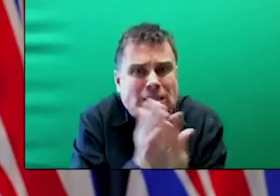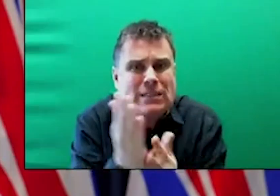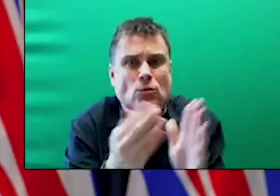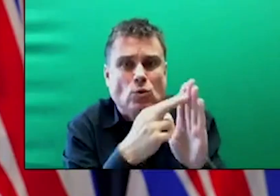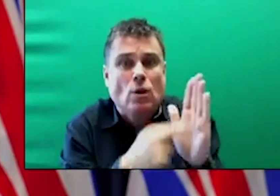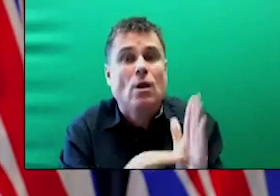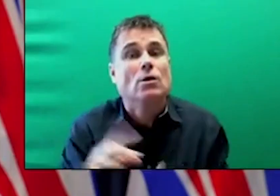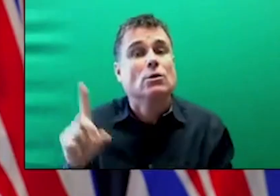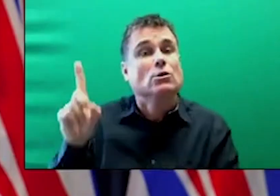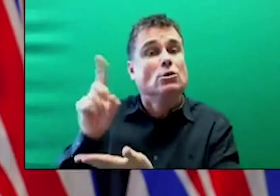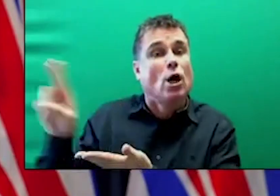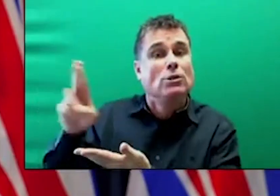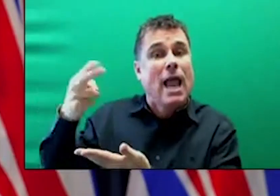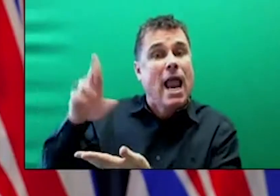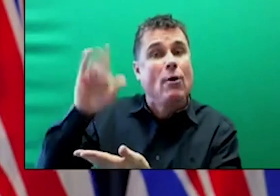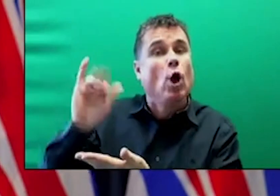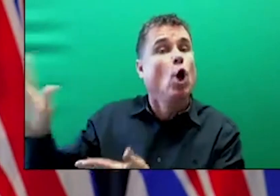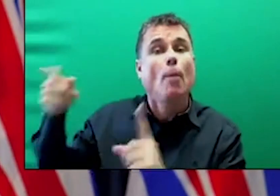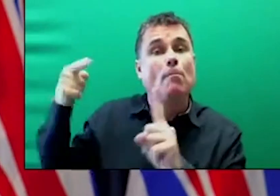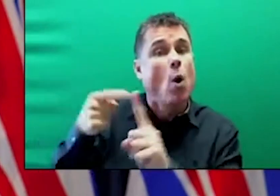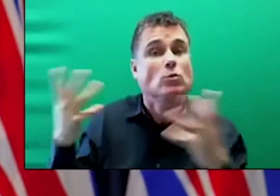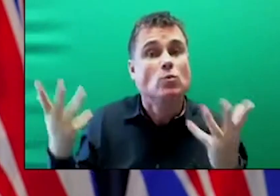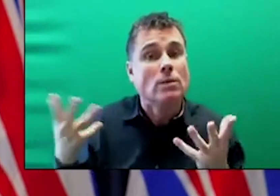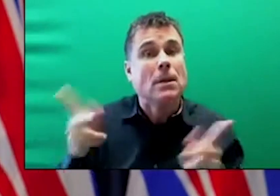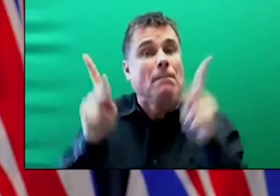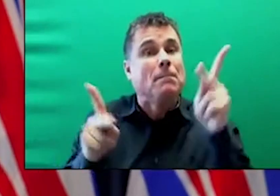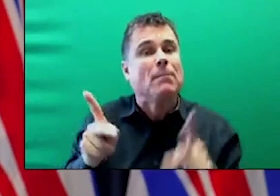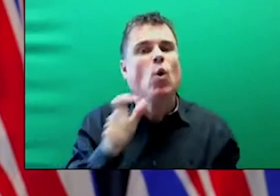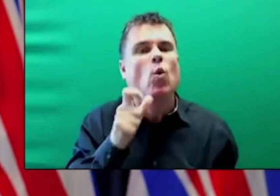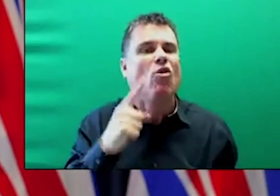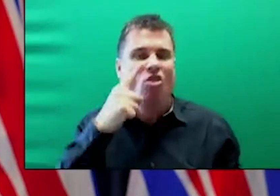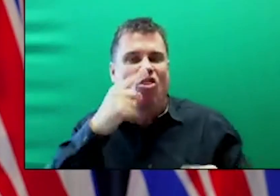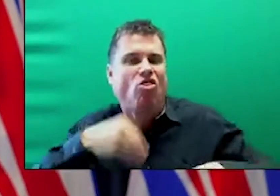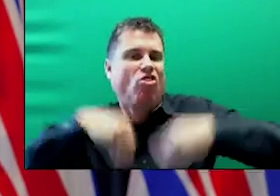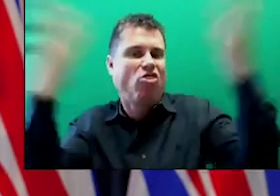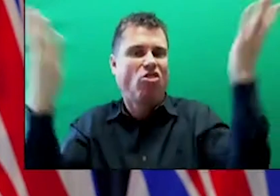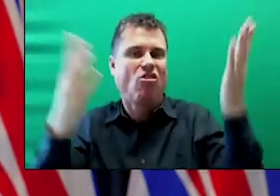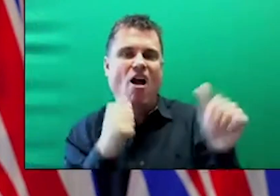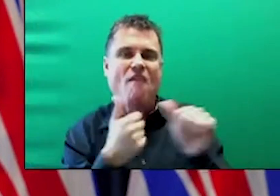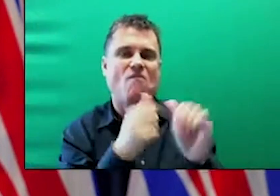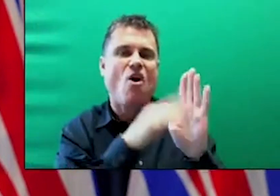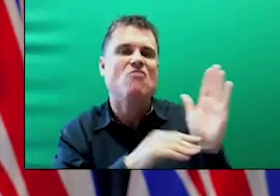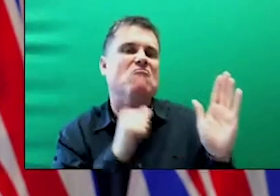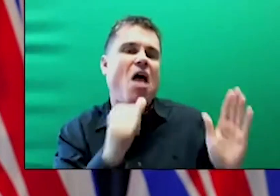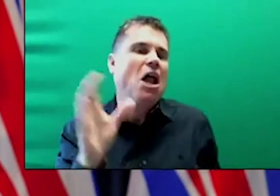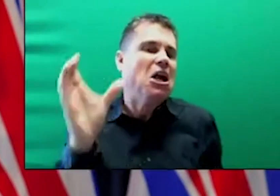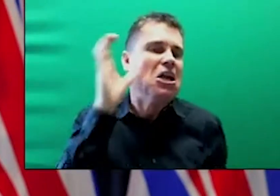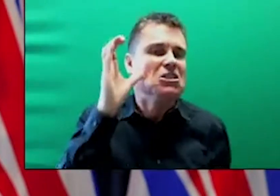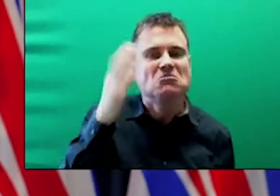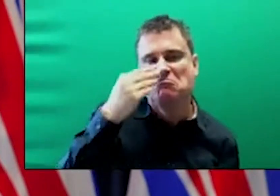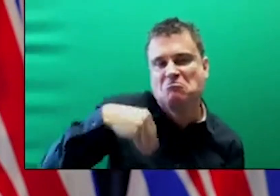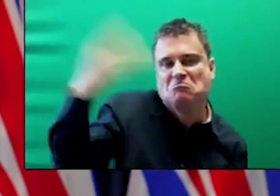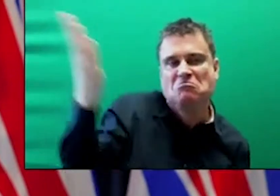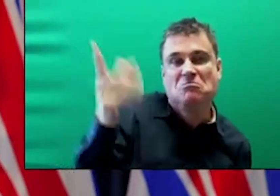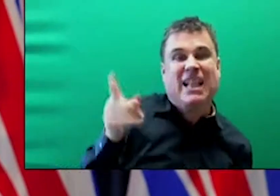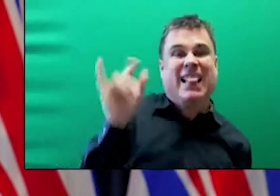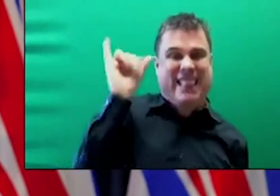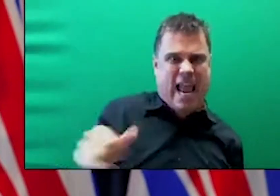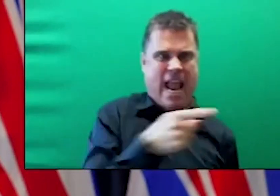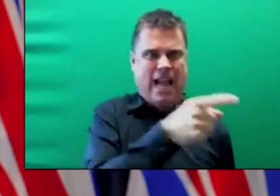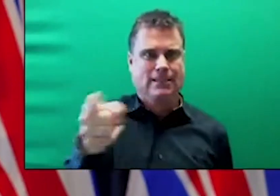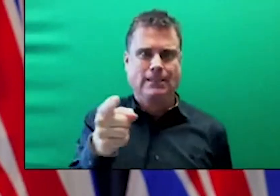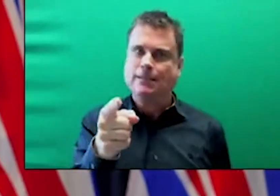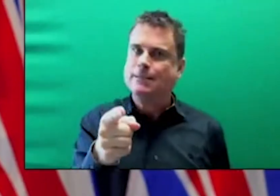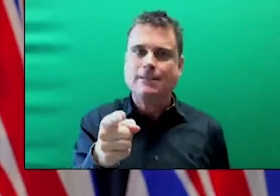Looking back over the years since that first case in B.C., is there anything we should have done